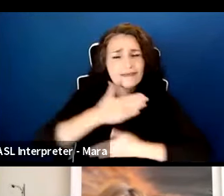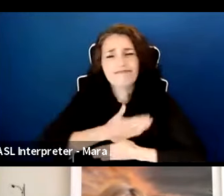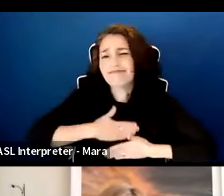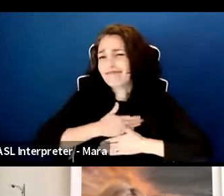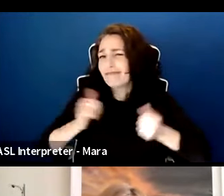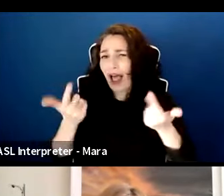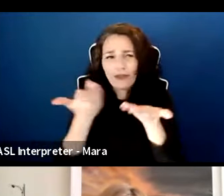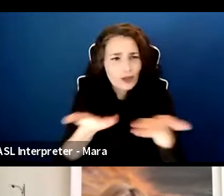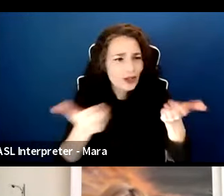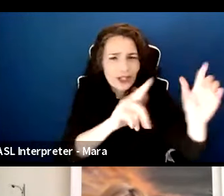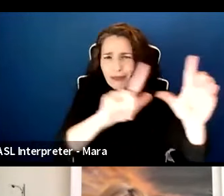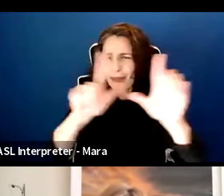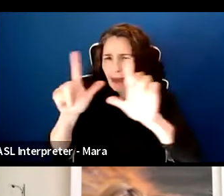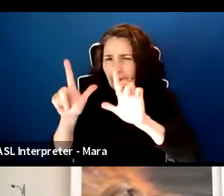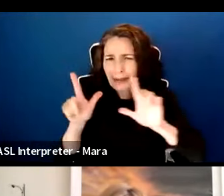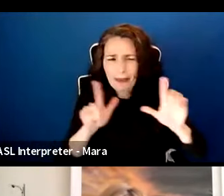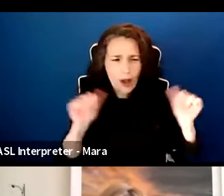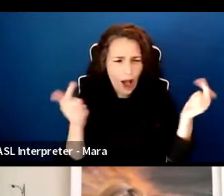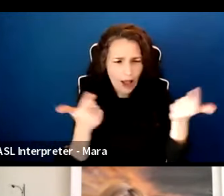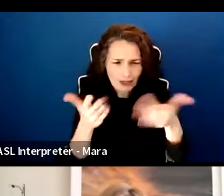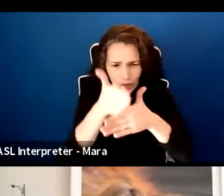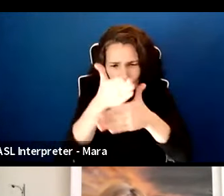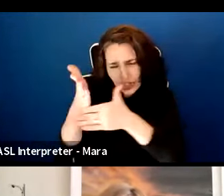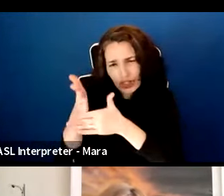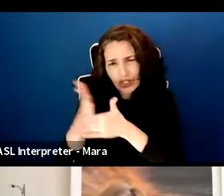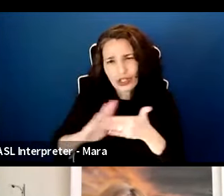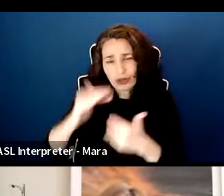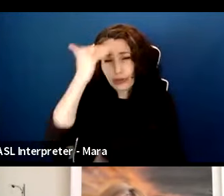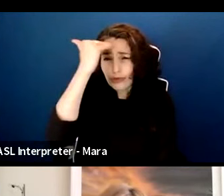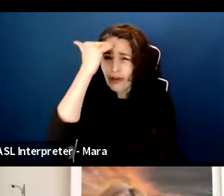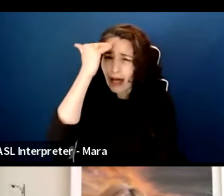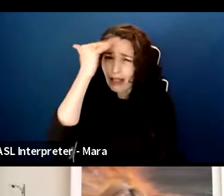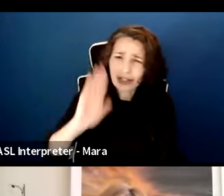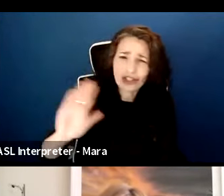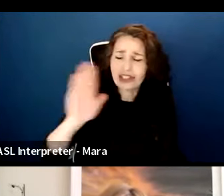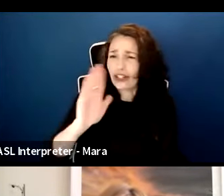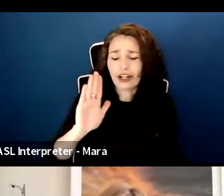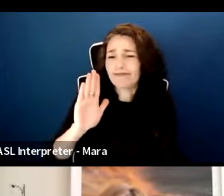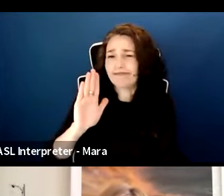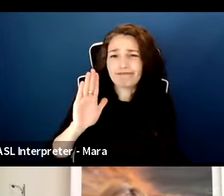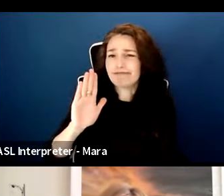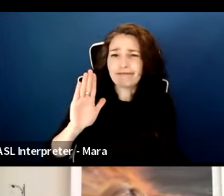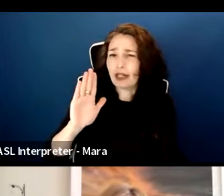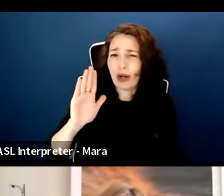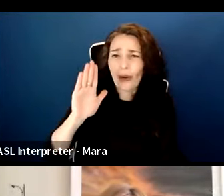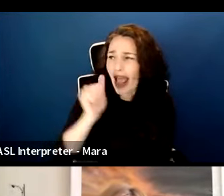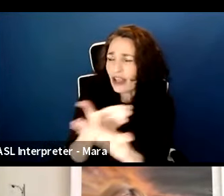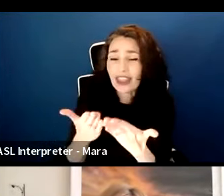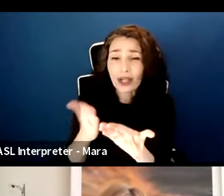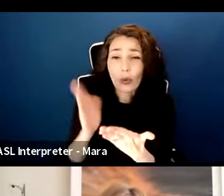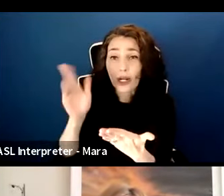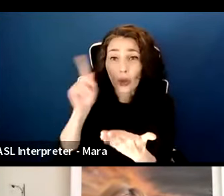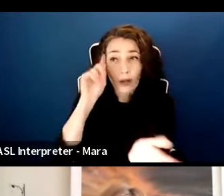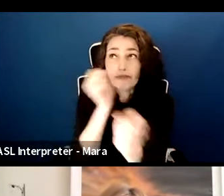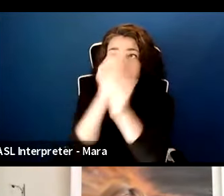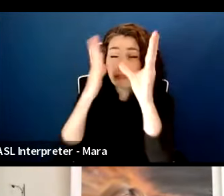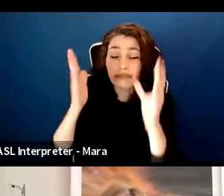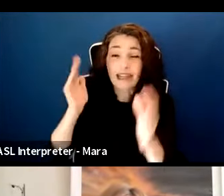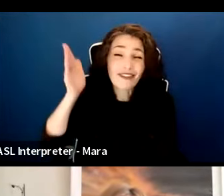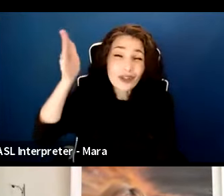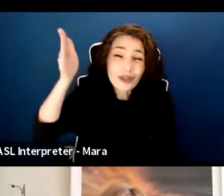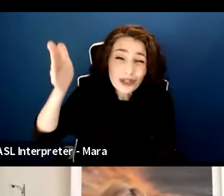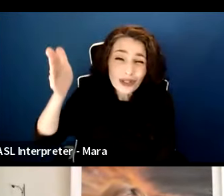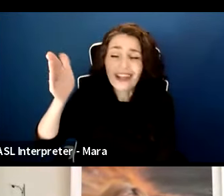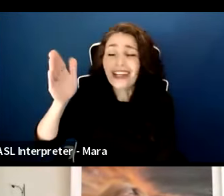here and sharing your knowledge and your, uh, in the future of what everything's going to look like. This has been very, very, very,